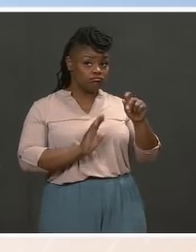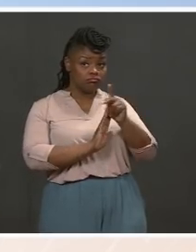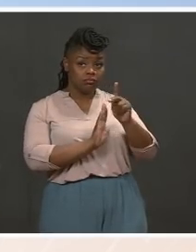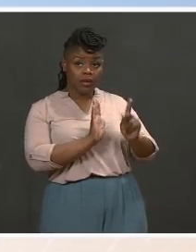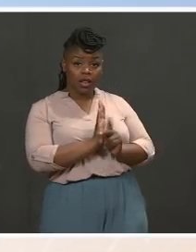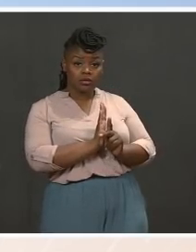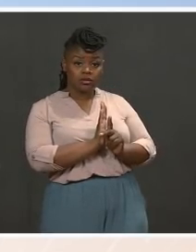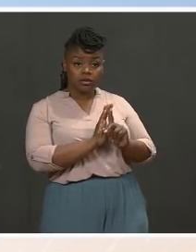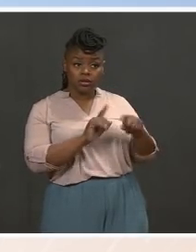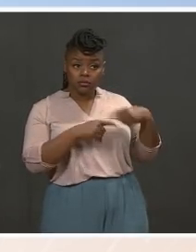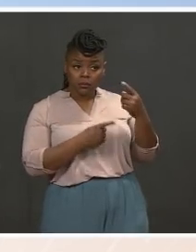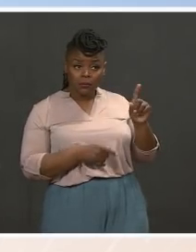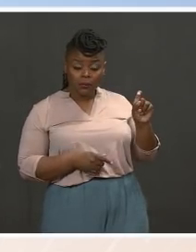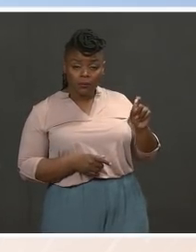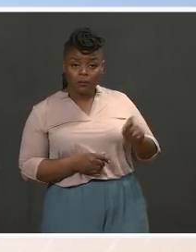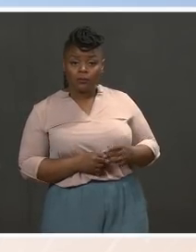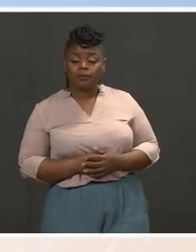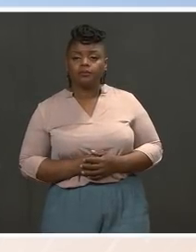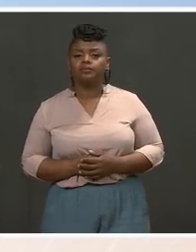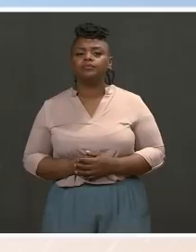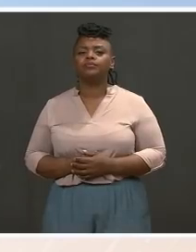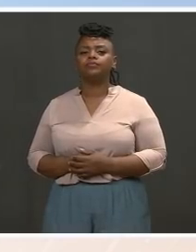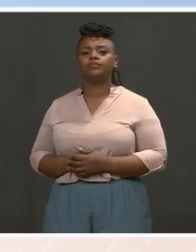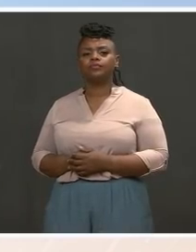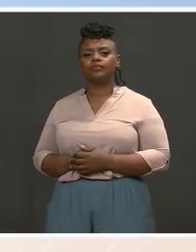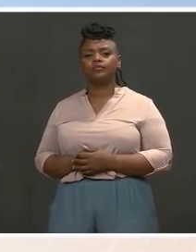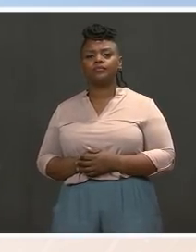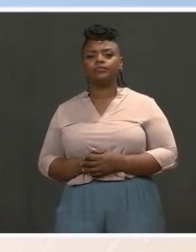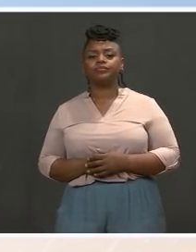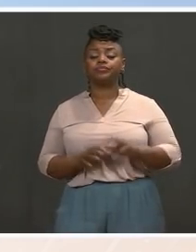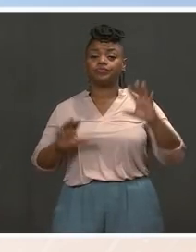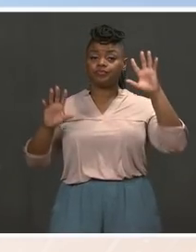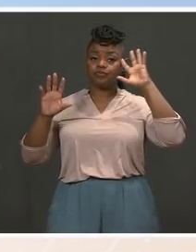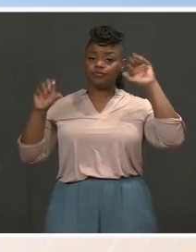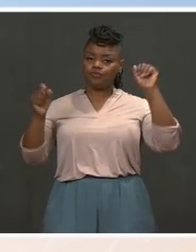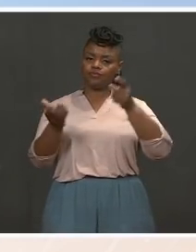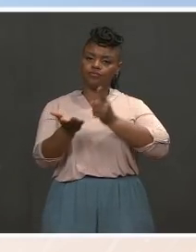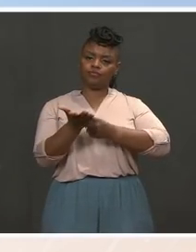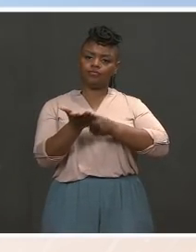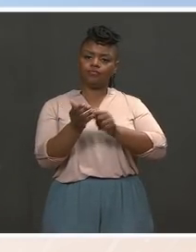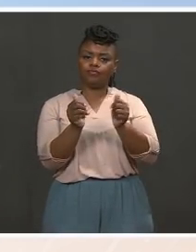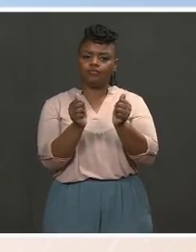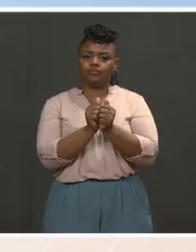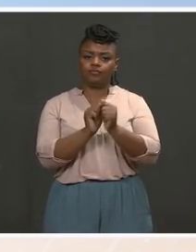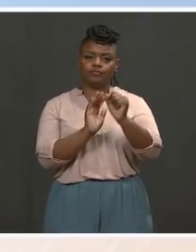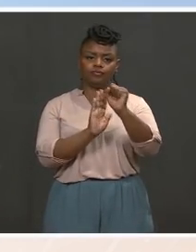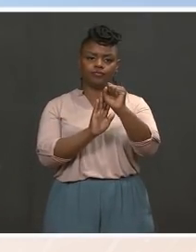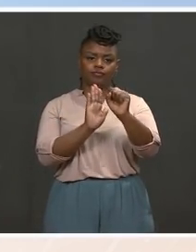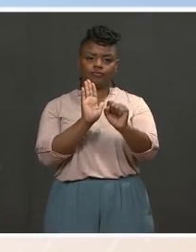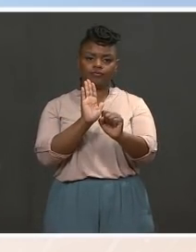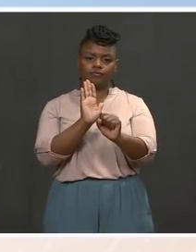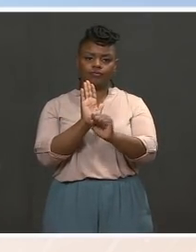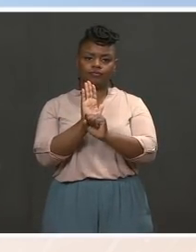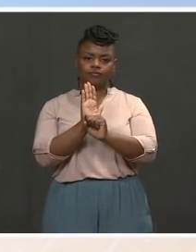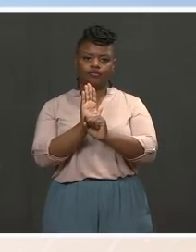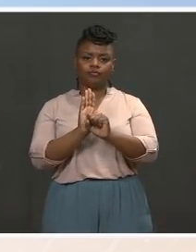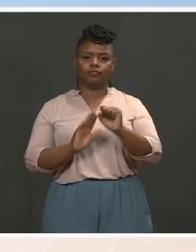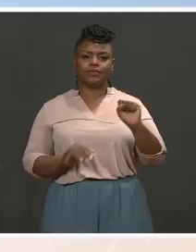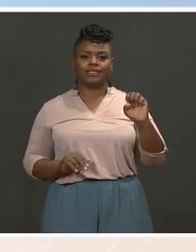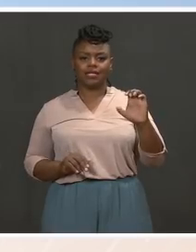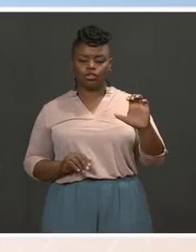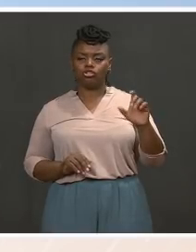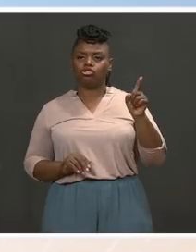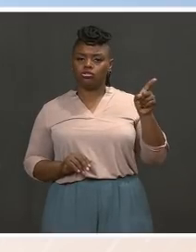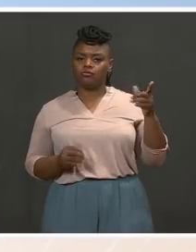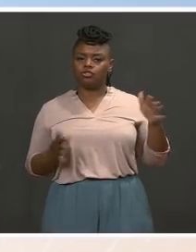Although I know that the President has spoken with Secretary Blinken and National Security Advisor Jake Sullivan since their return. I don't have any — obviously, they